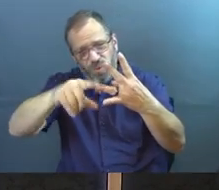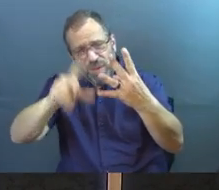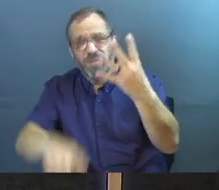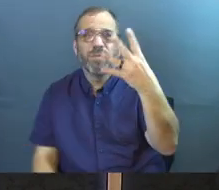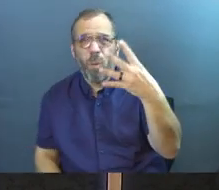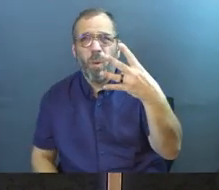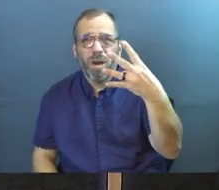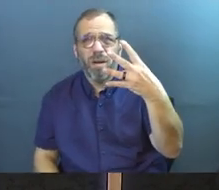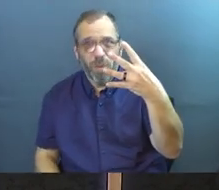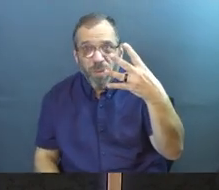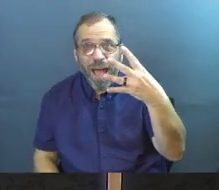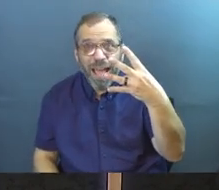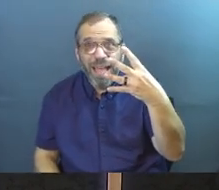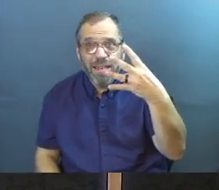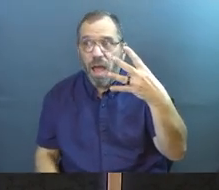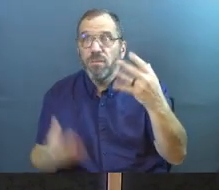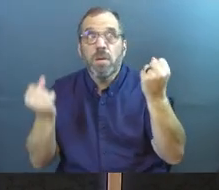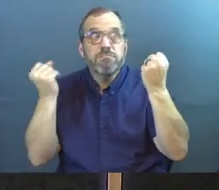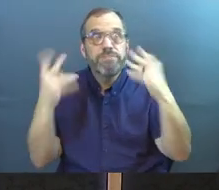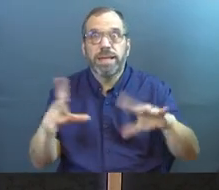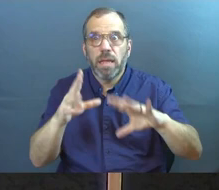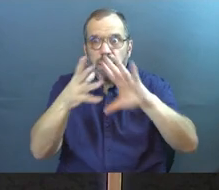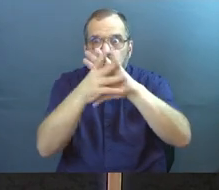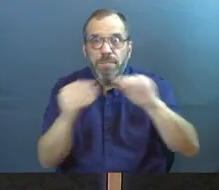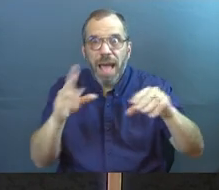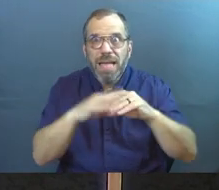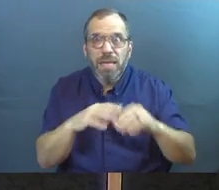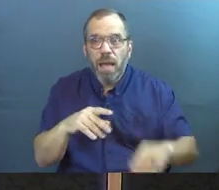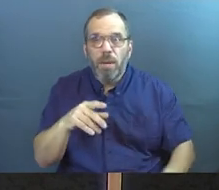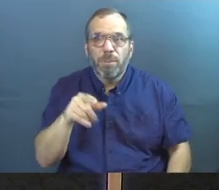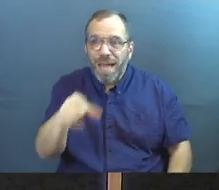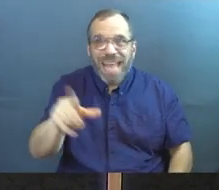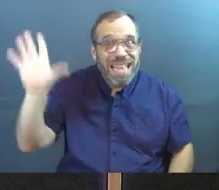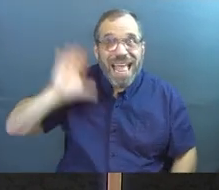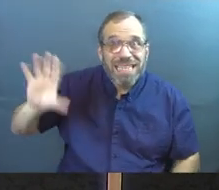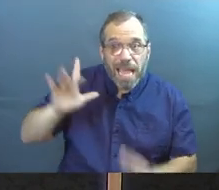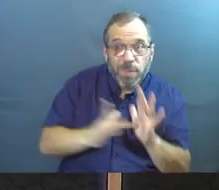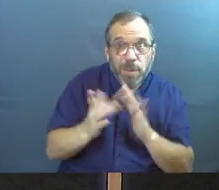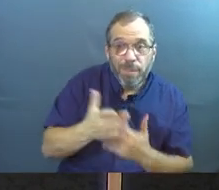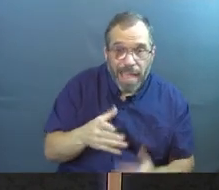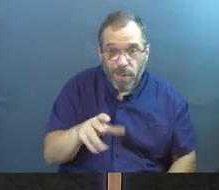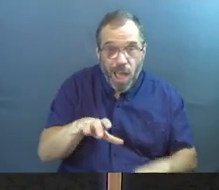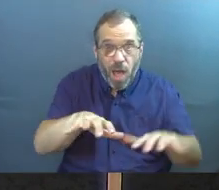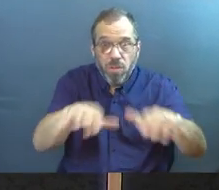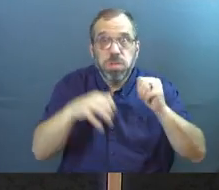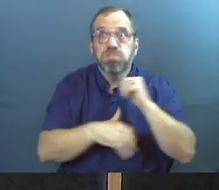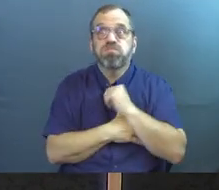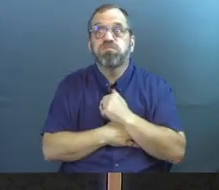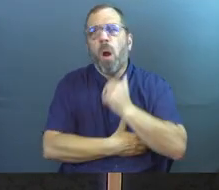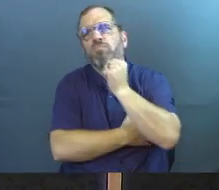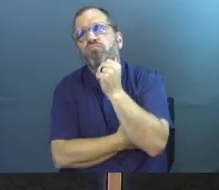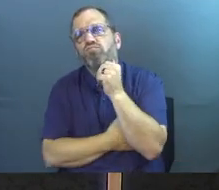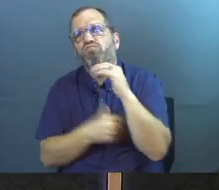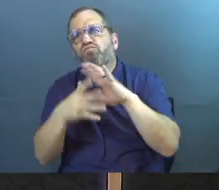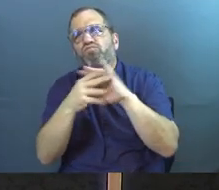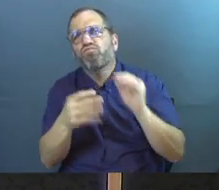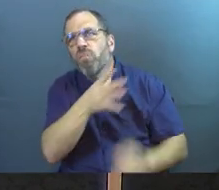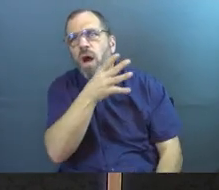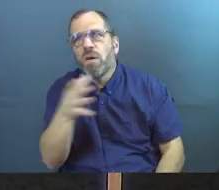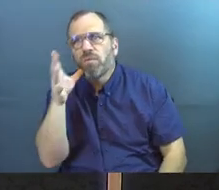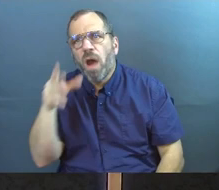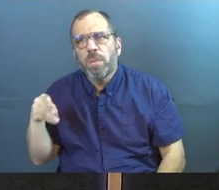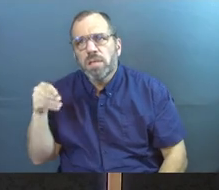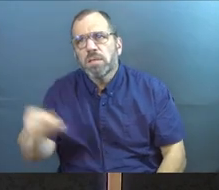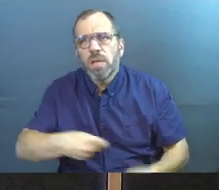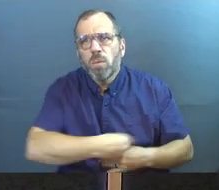and on these different soils for a lot of this message. But they didn't know that at the time. All they heard was this farming illustration,